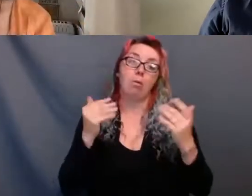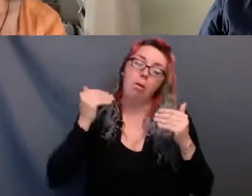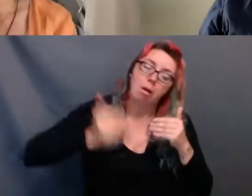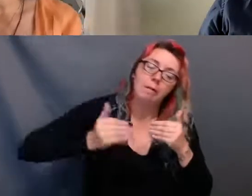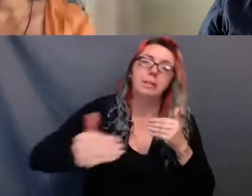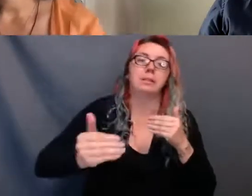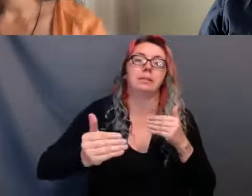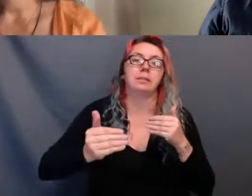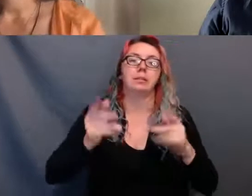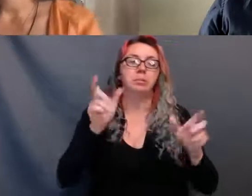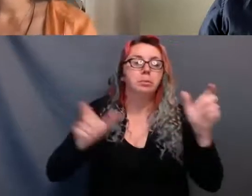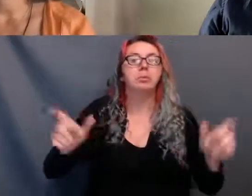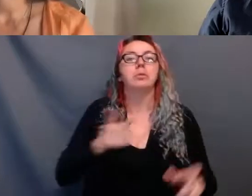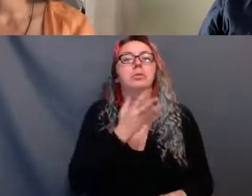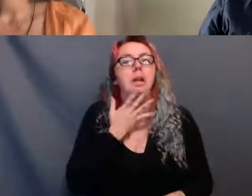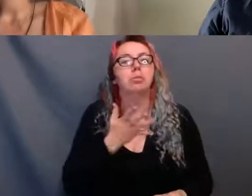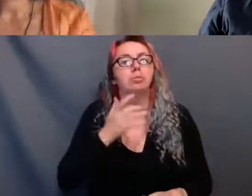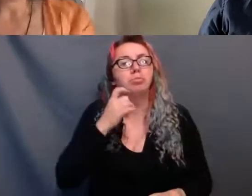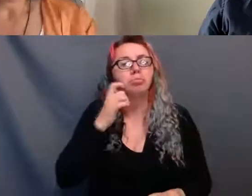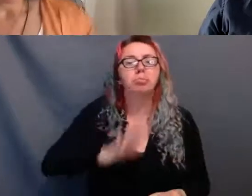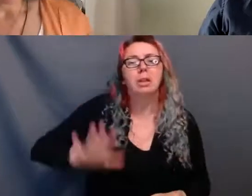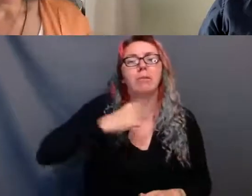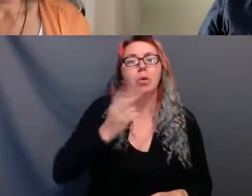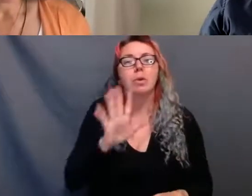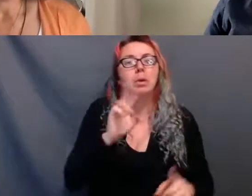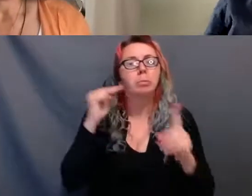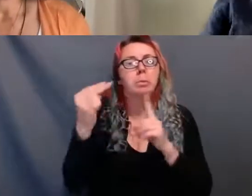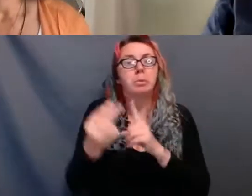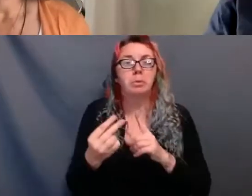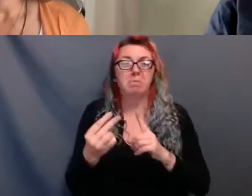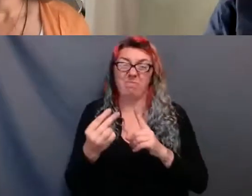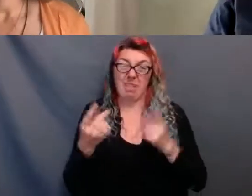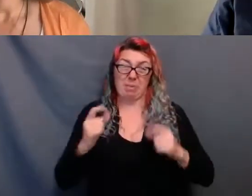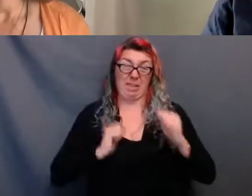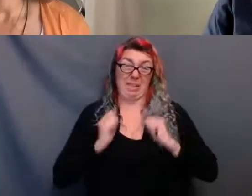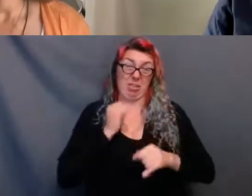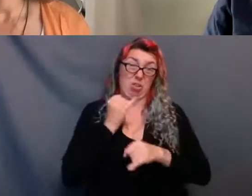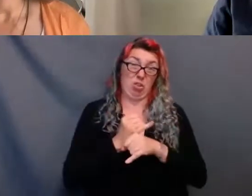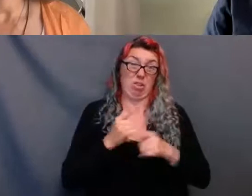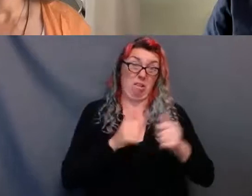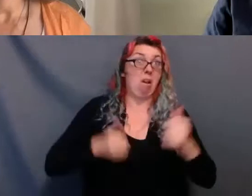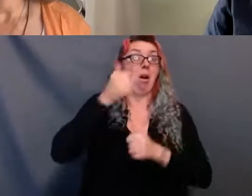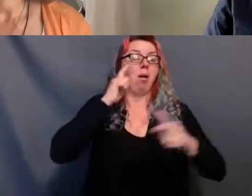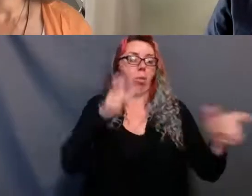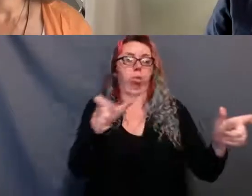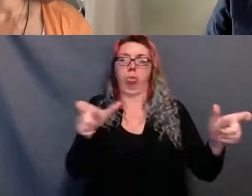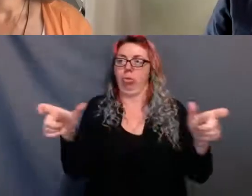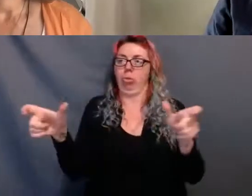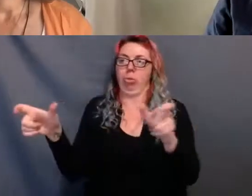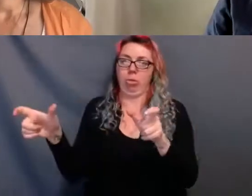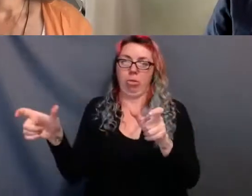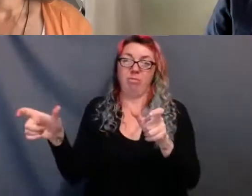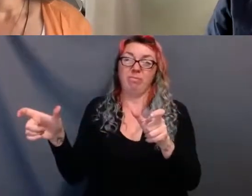or ghettoized by many of the larger institutions since forever. The cultural infrastructure of Canada